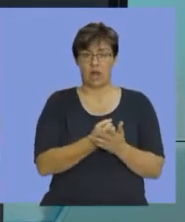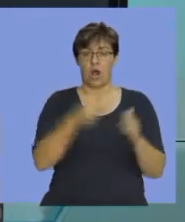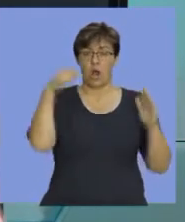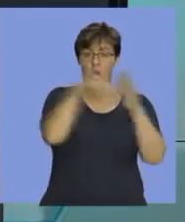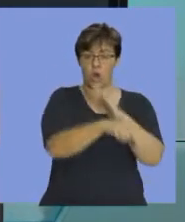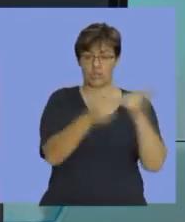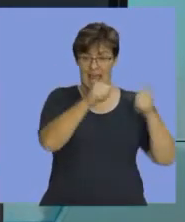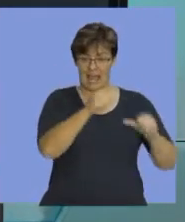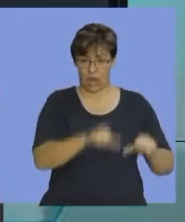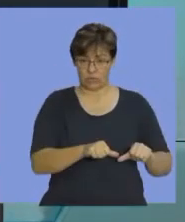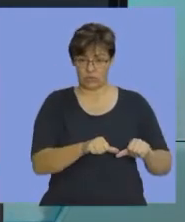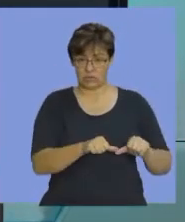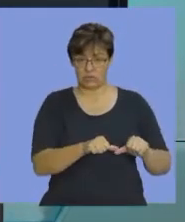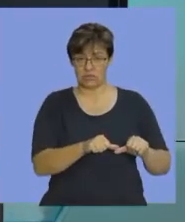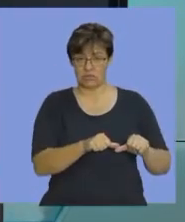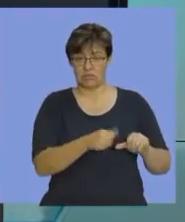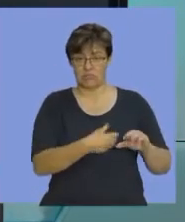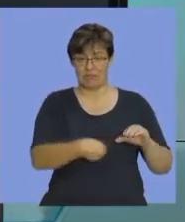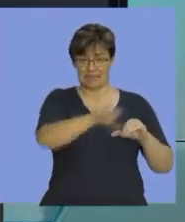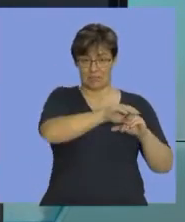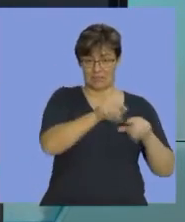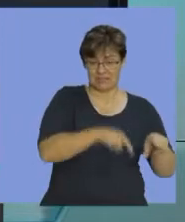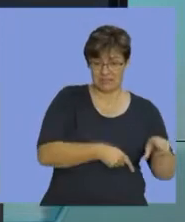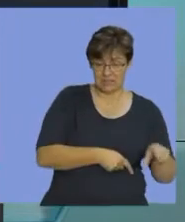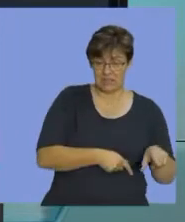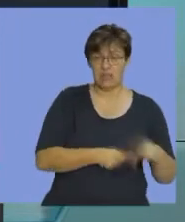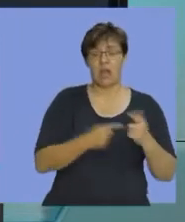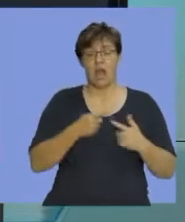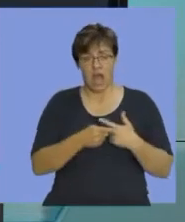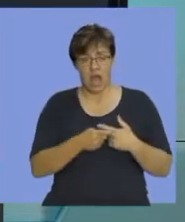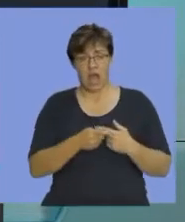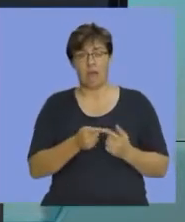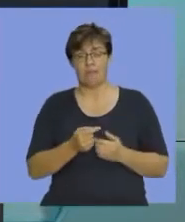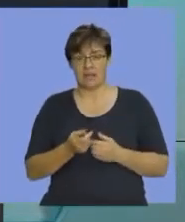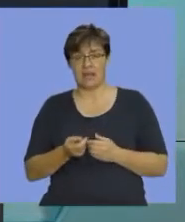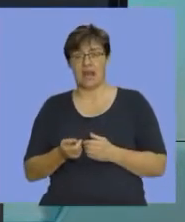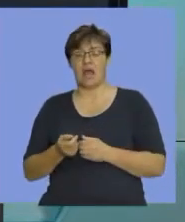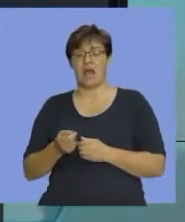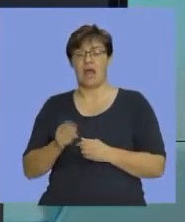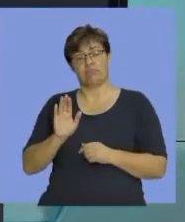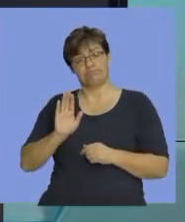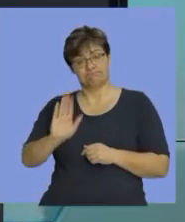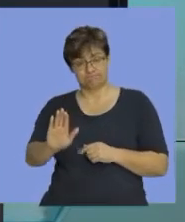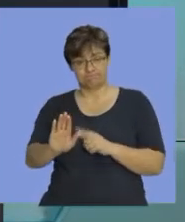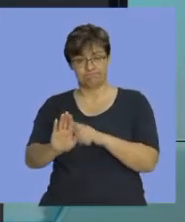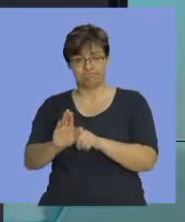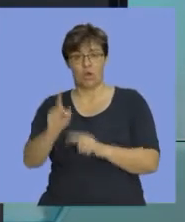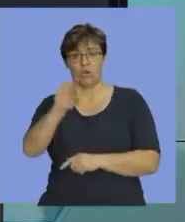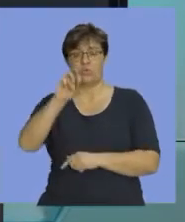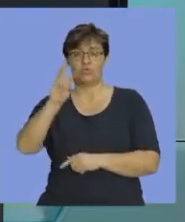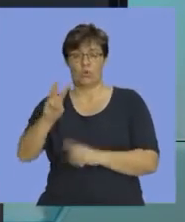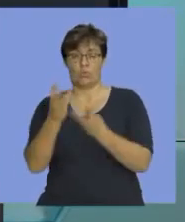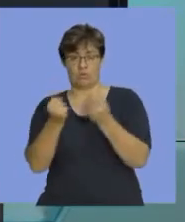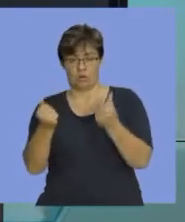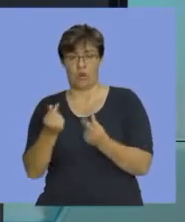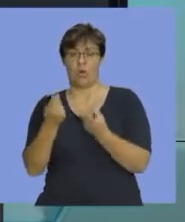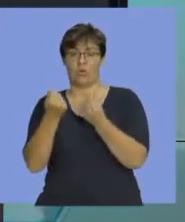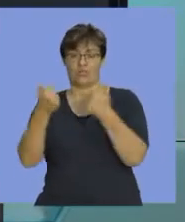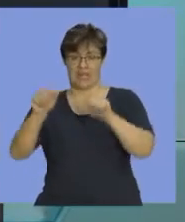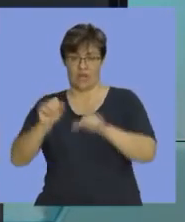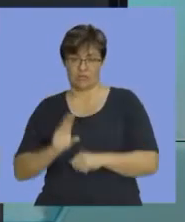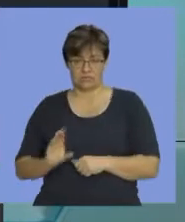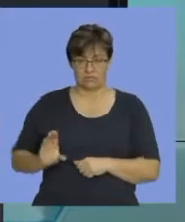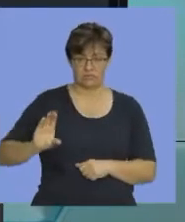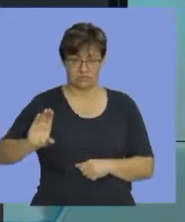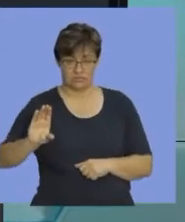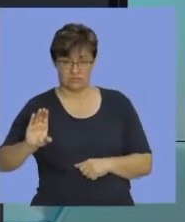because you've lost 10,000 rand worth of materials. And it will be a credit in your raw materials cost account. Can